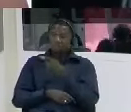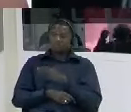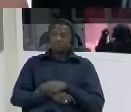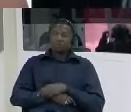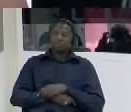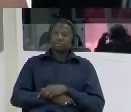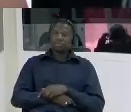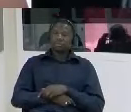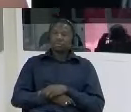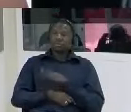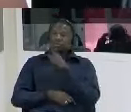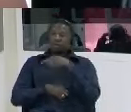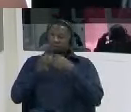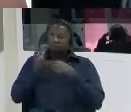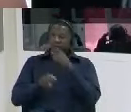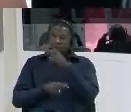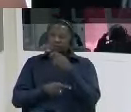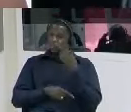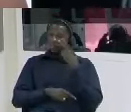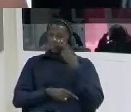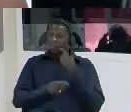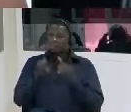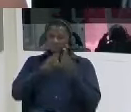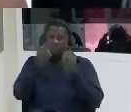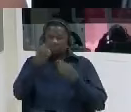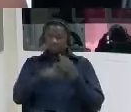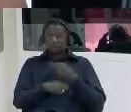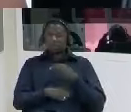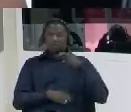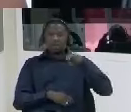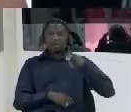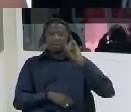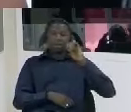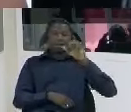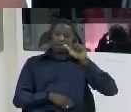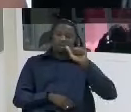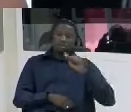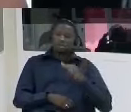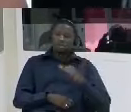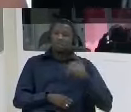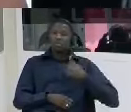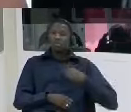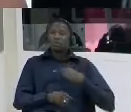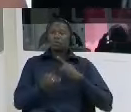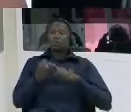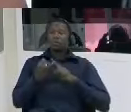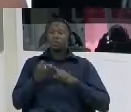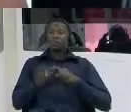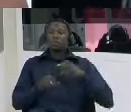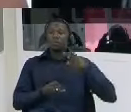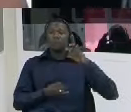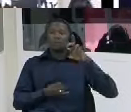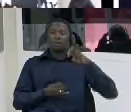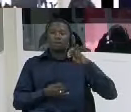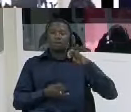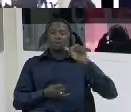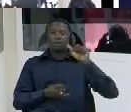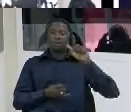see them again at the nia people like ramzi dia people like mustafa diva